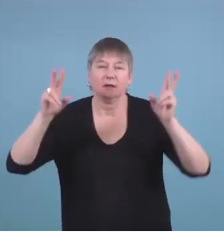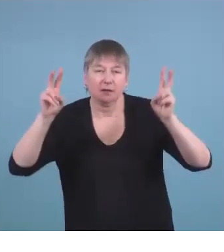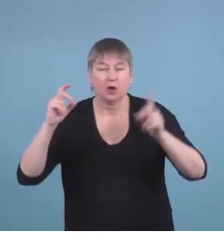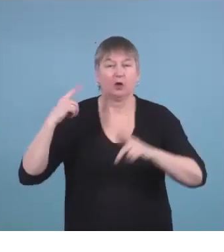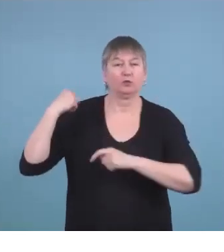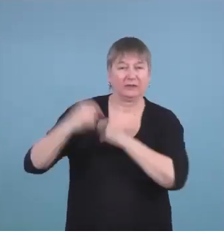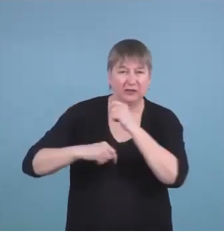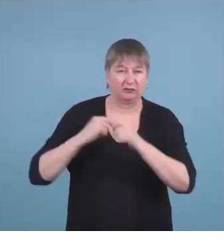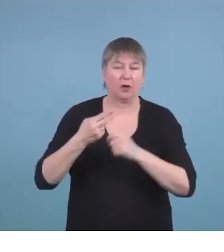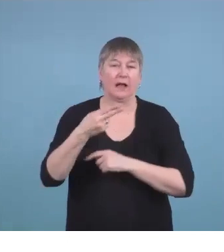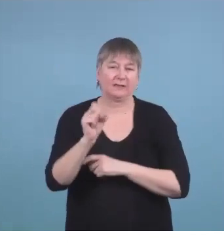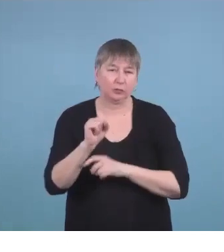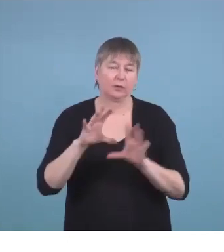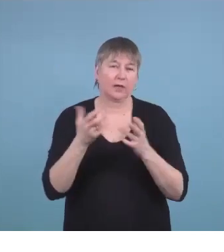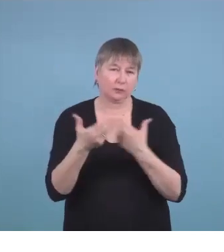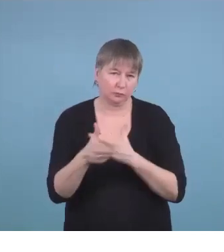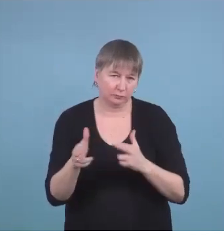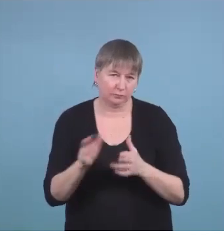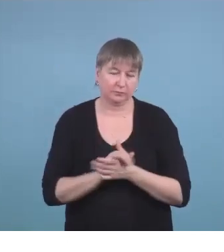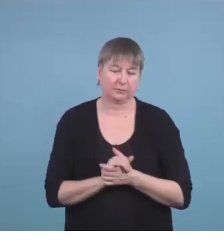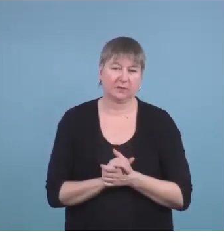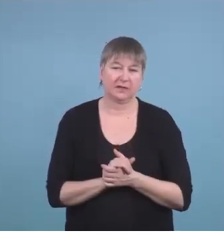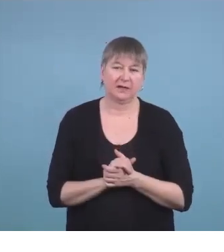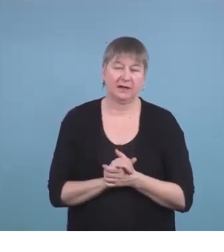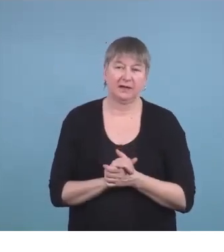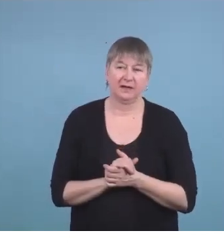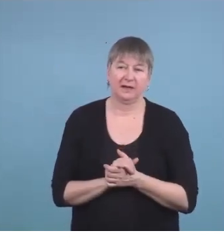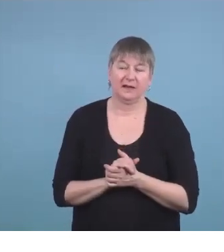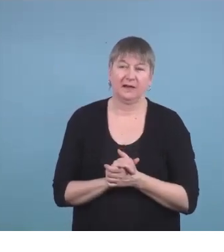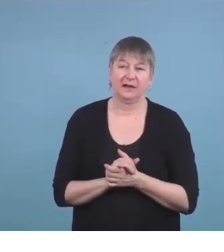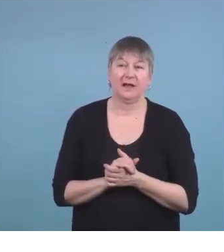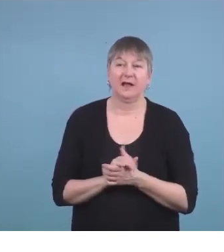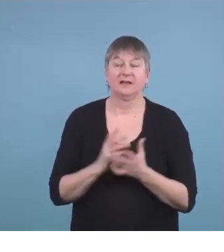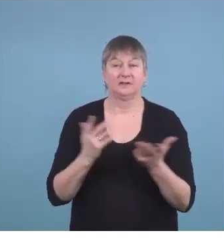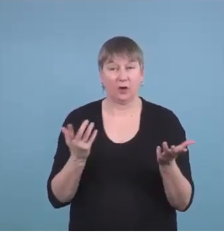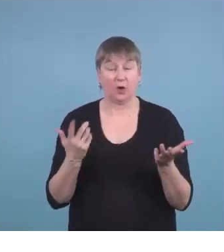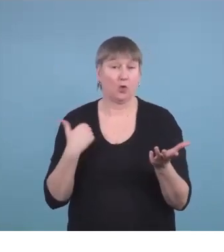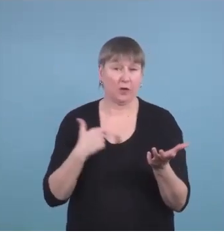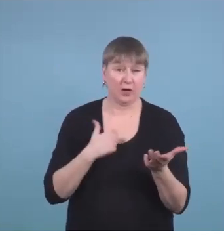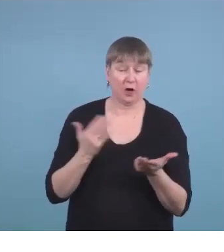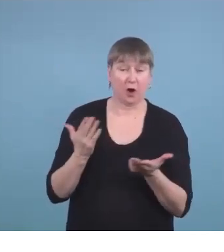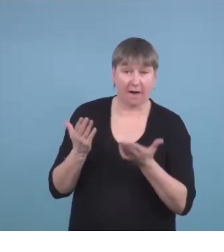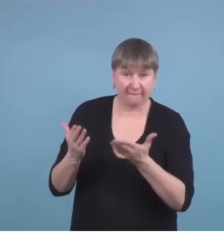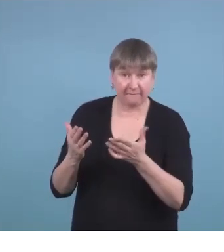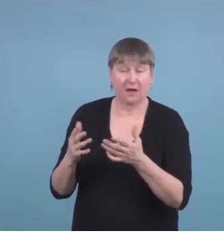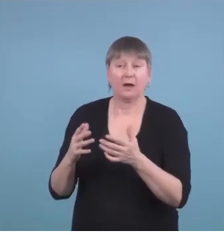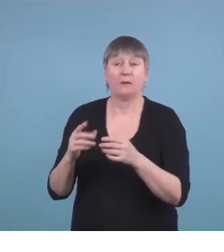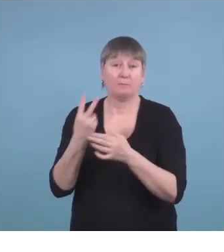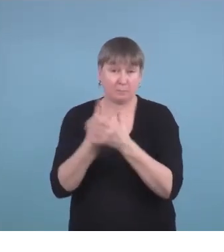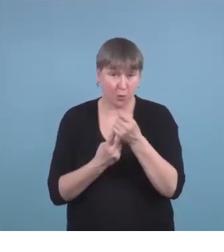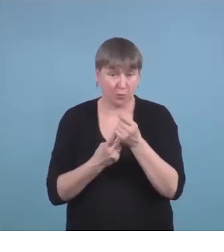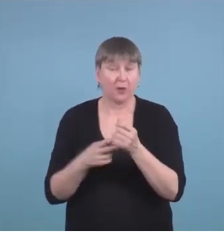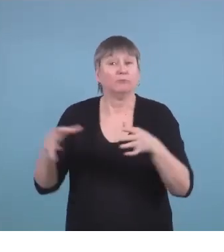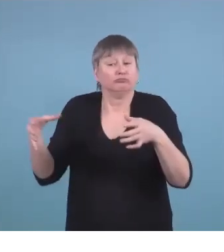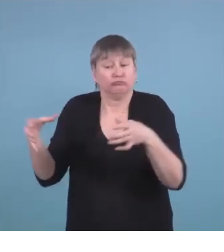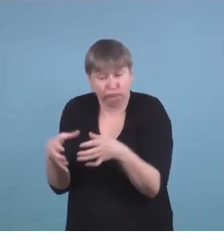classes and when I say that we offer both a congregated setting that